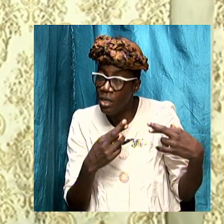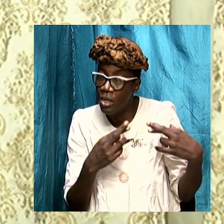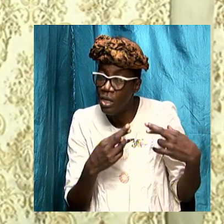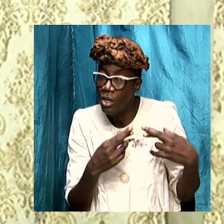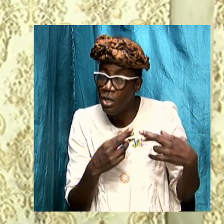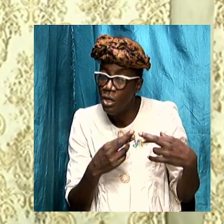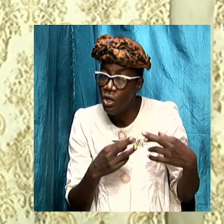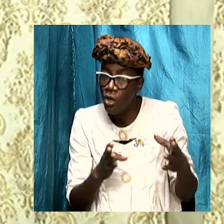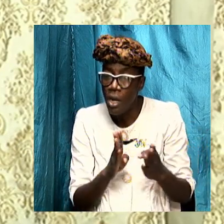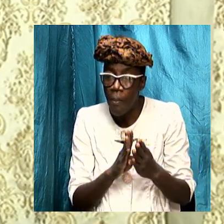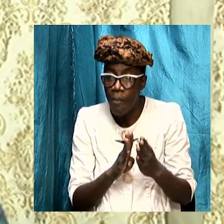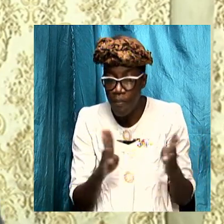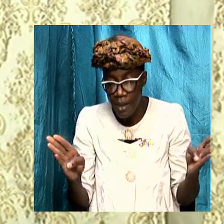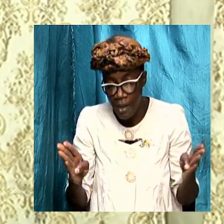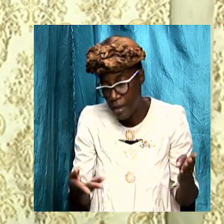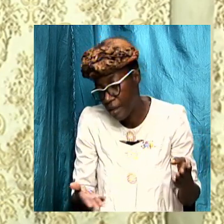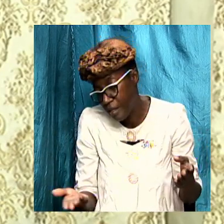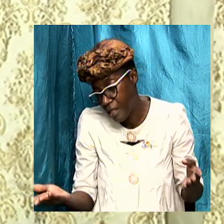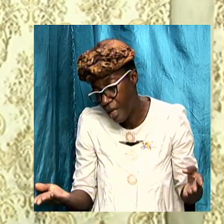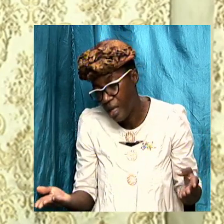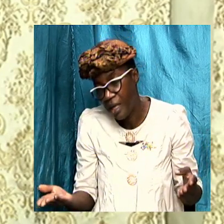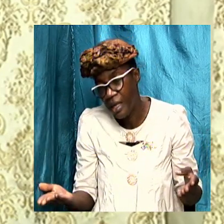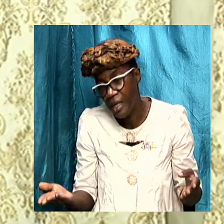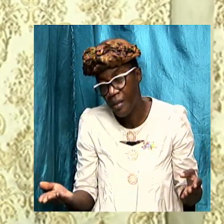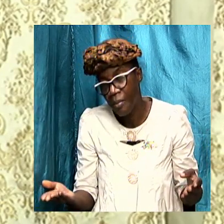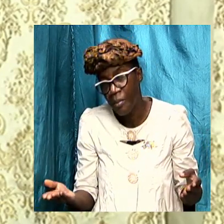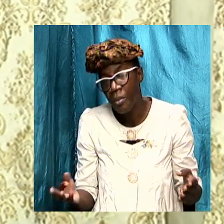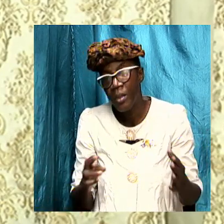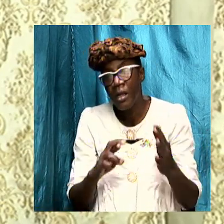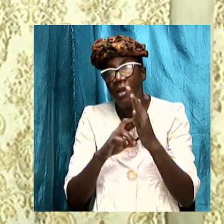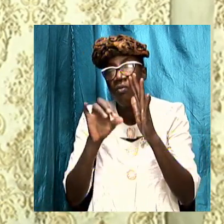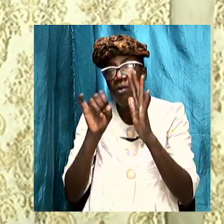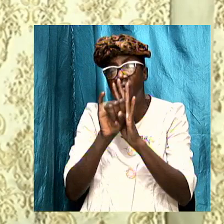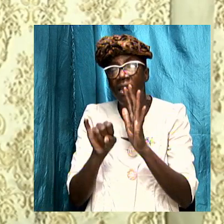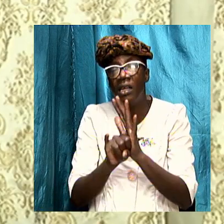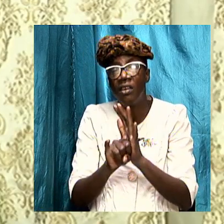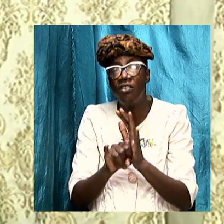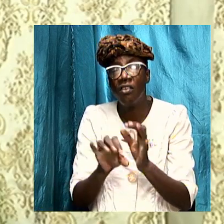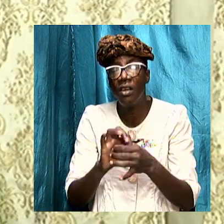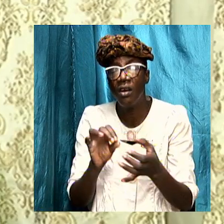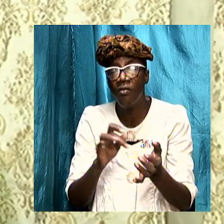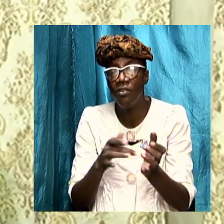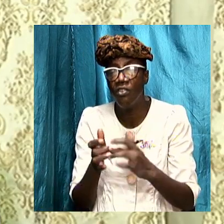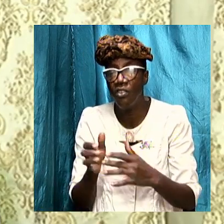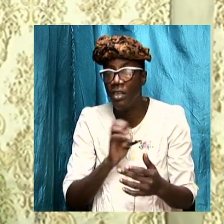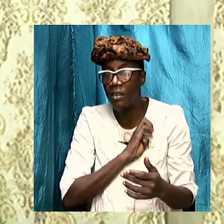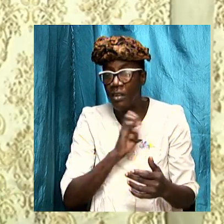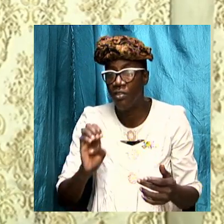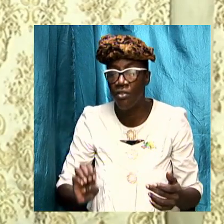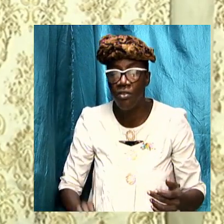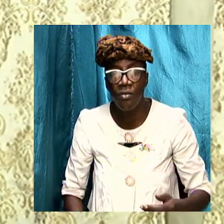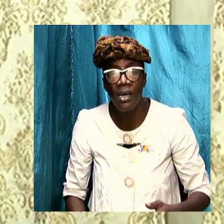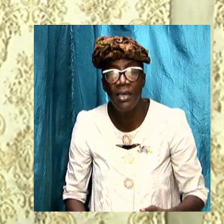the bible says it is the revelation of Jesus Christ